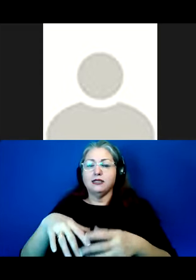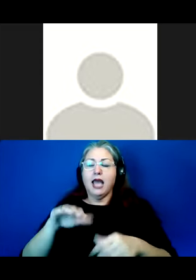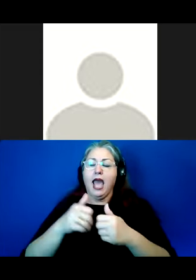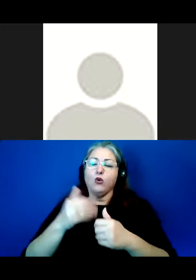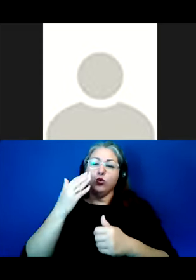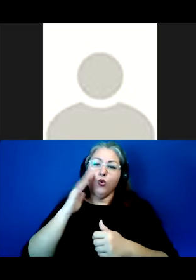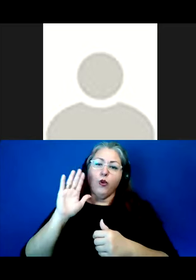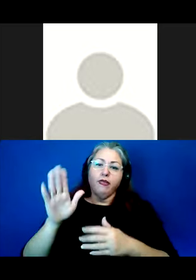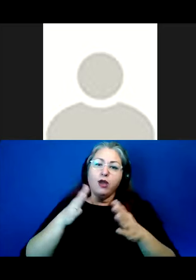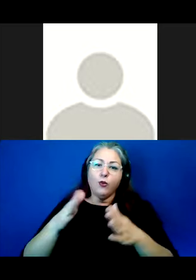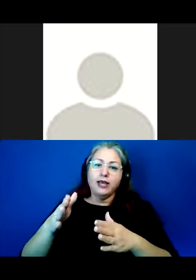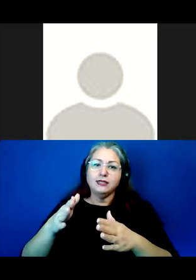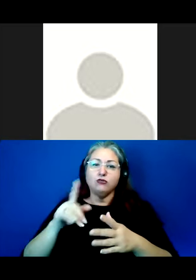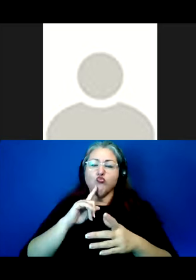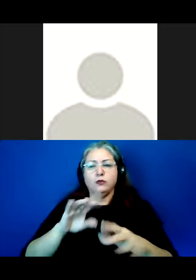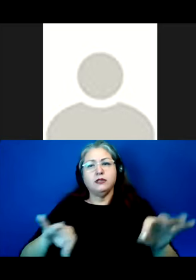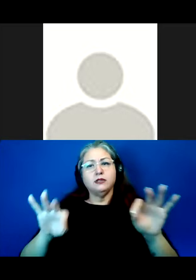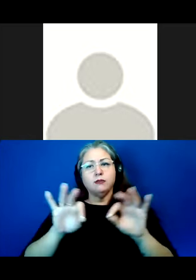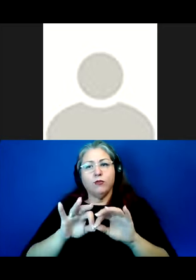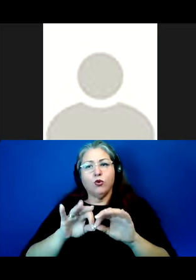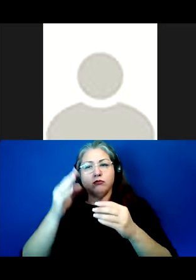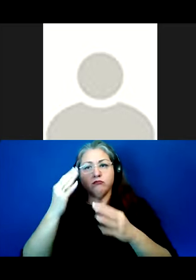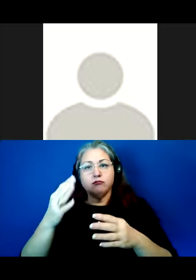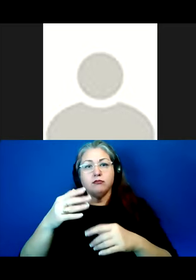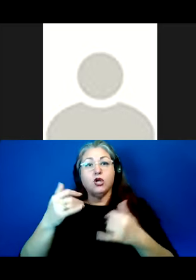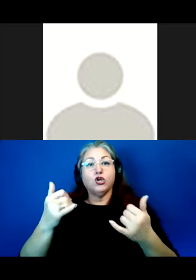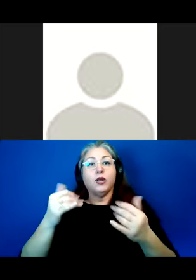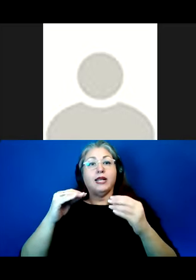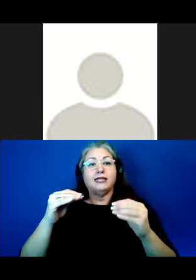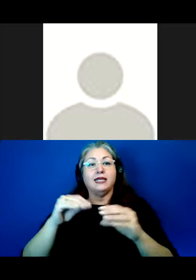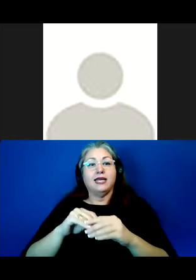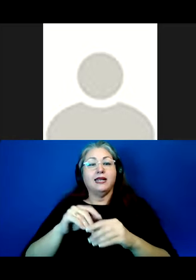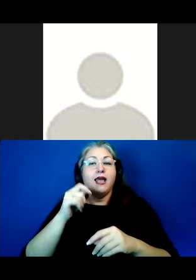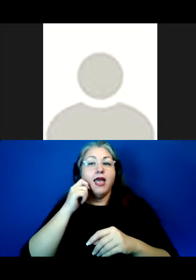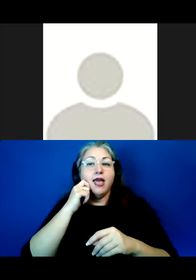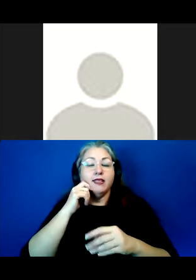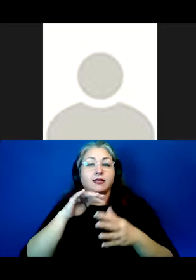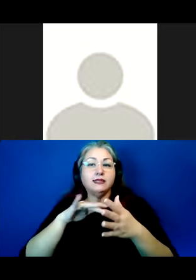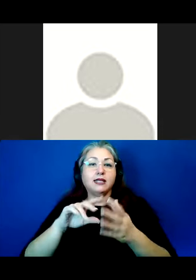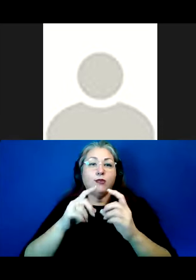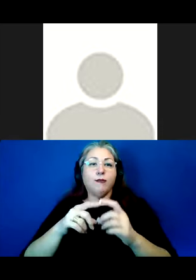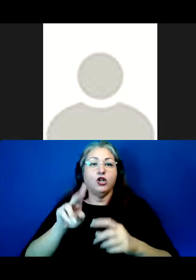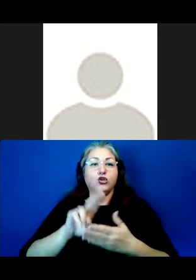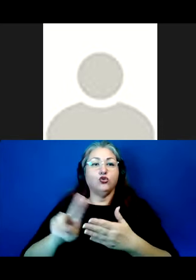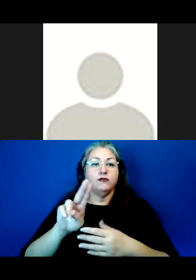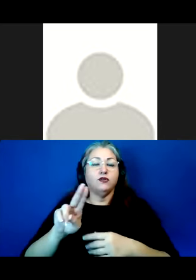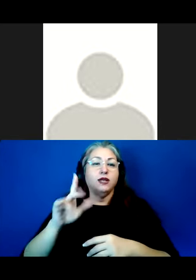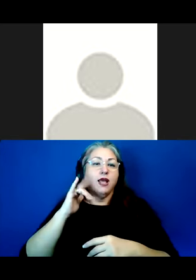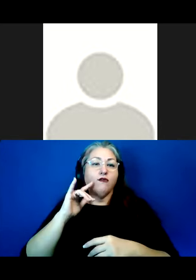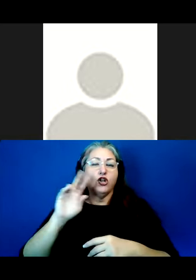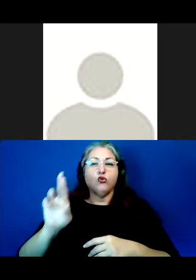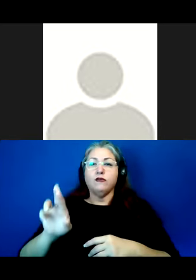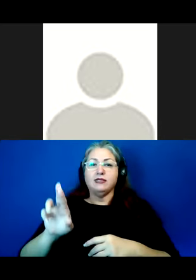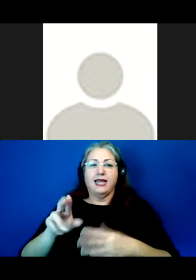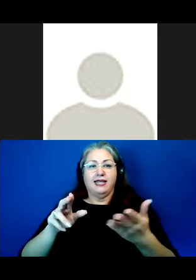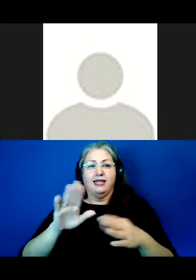of knowing in a way that I think is essential. I thus currently teach in the ethnic studies department at the University of California, Riverside, which is